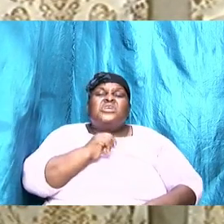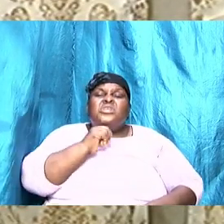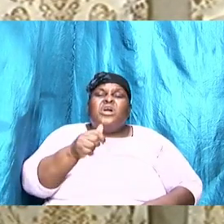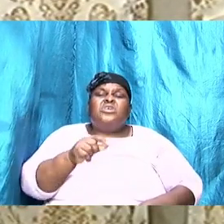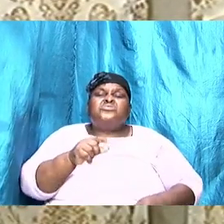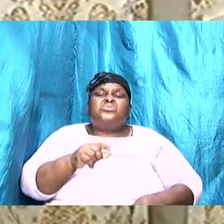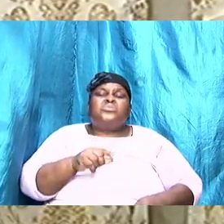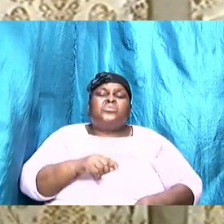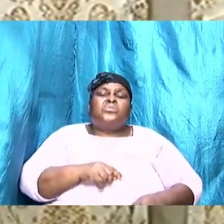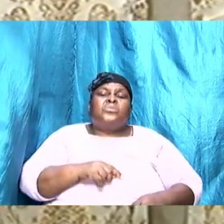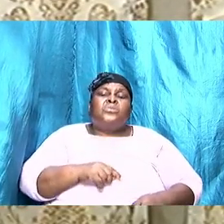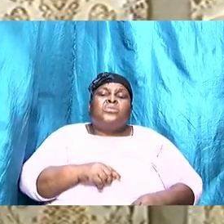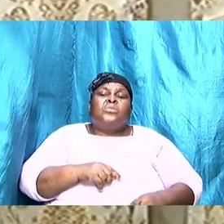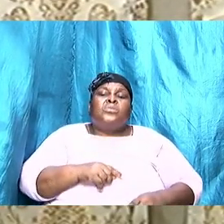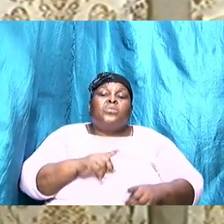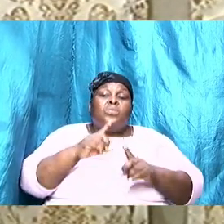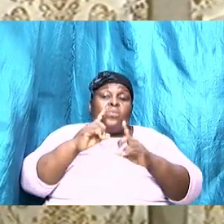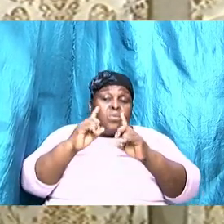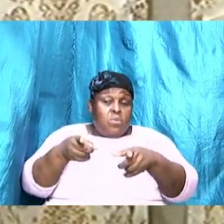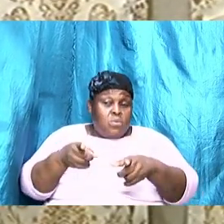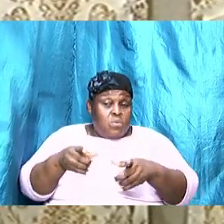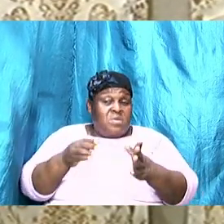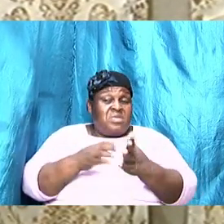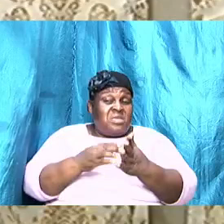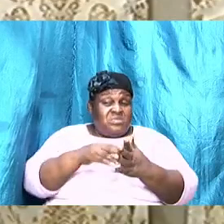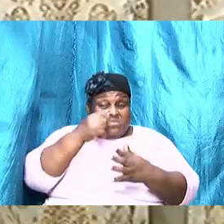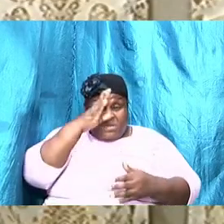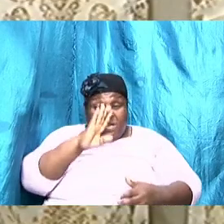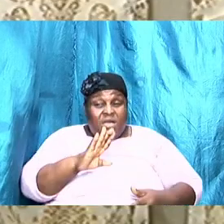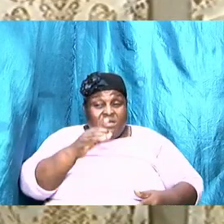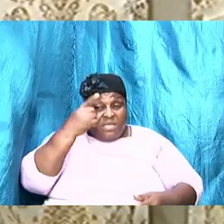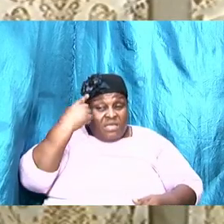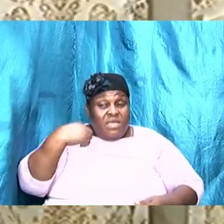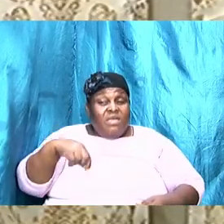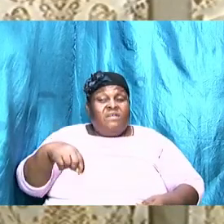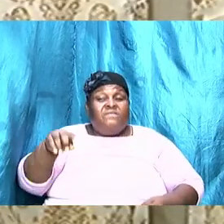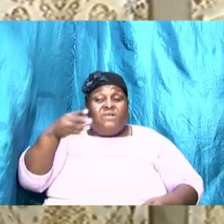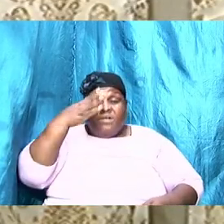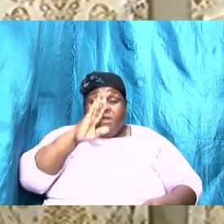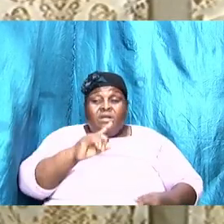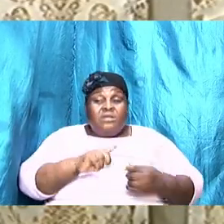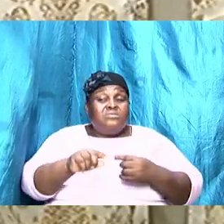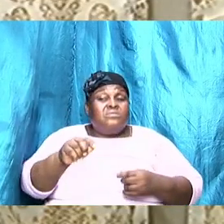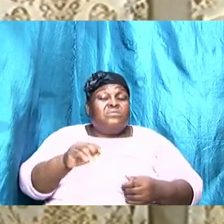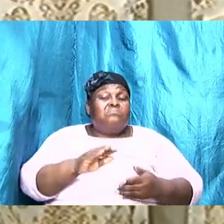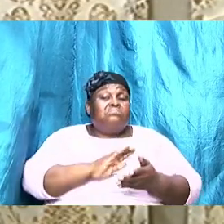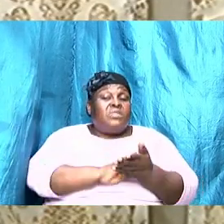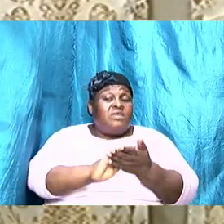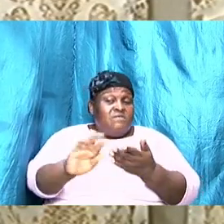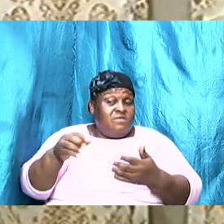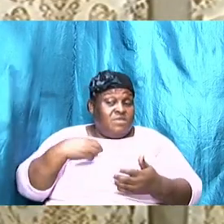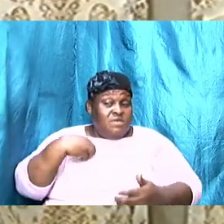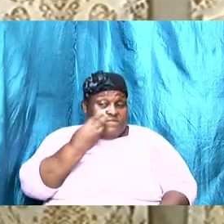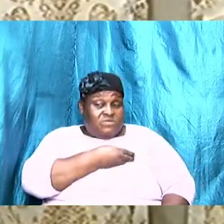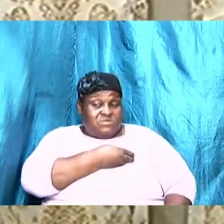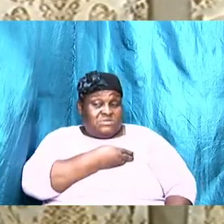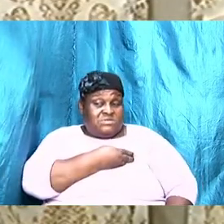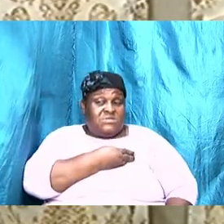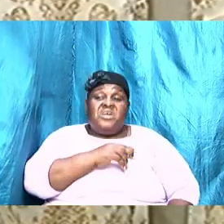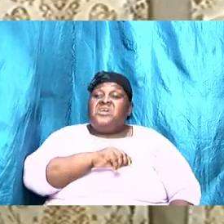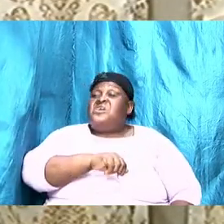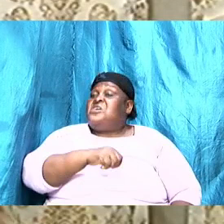to the almighty for him to forgive us any day